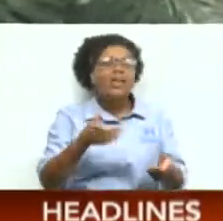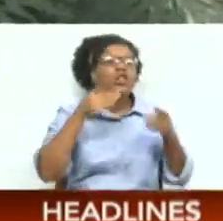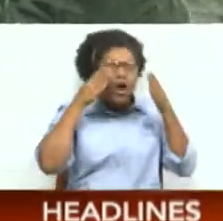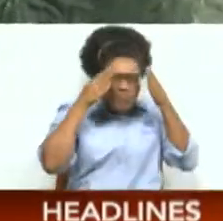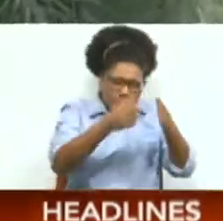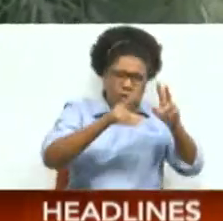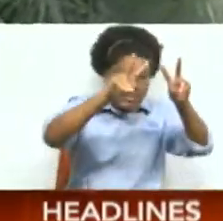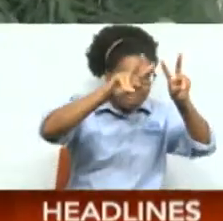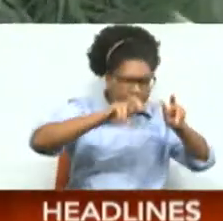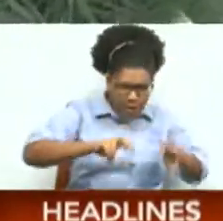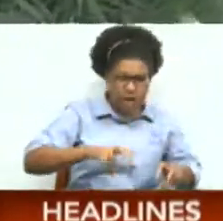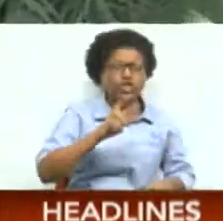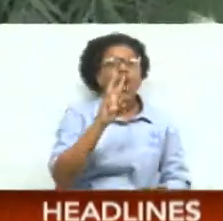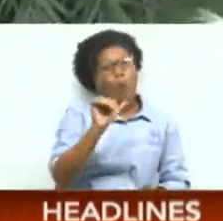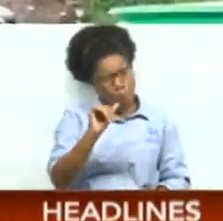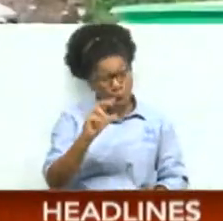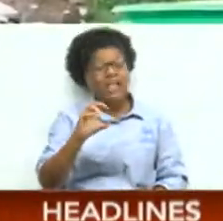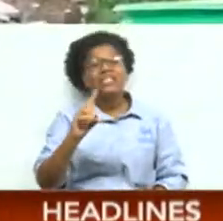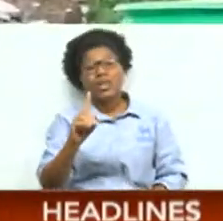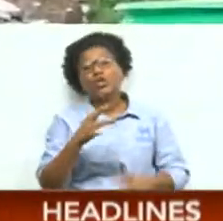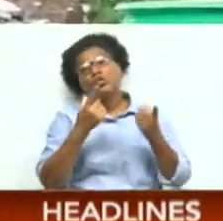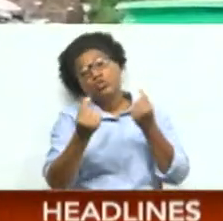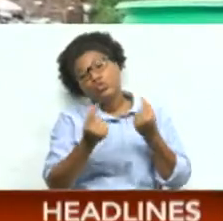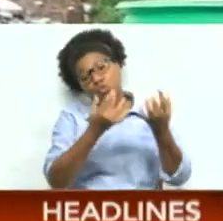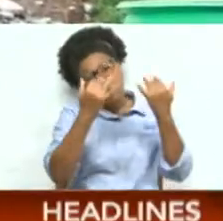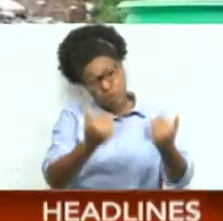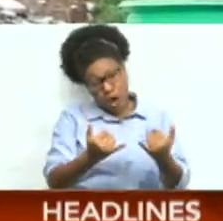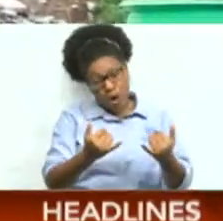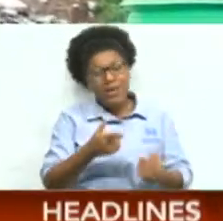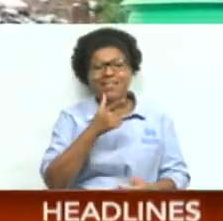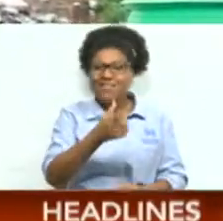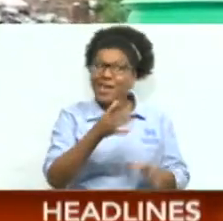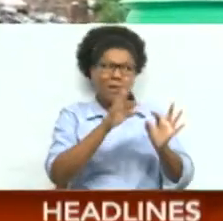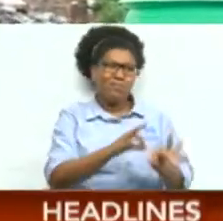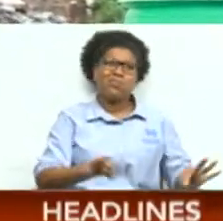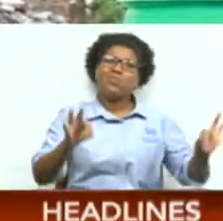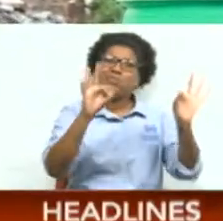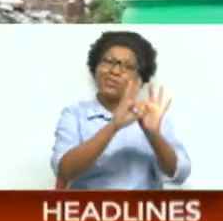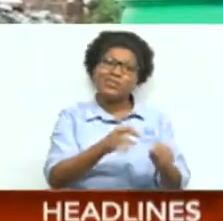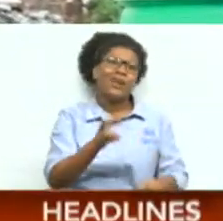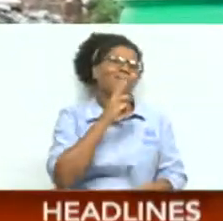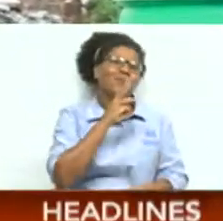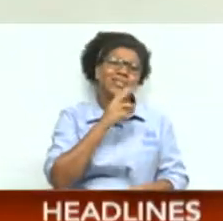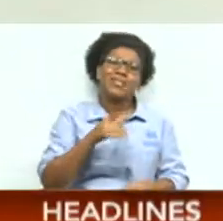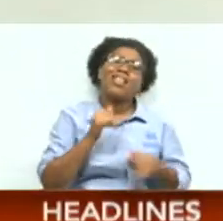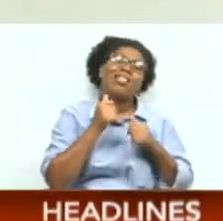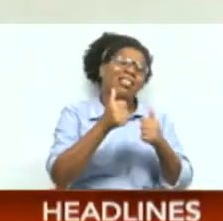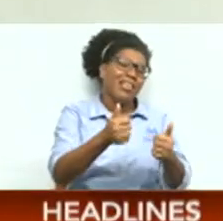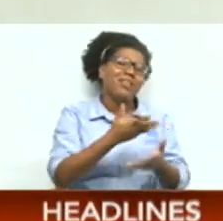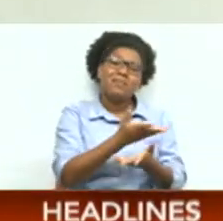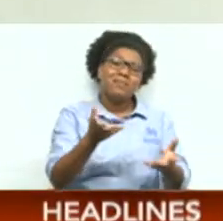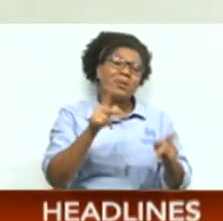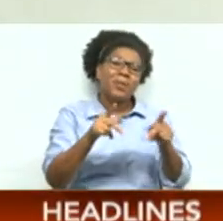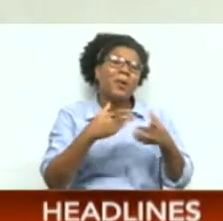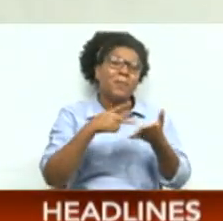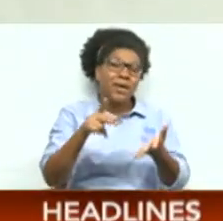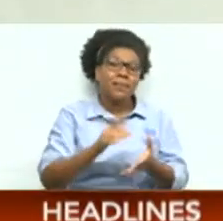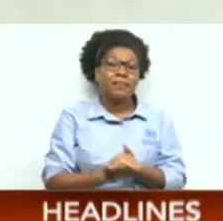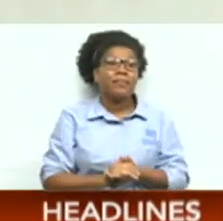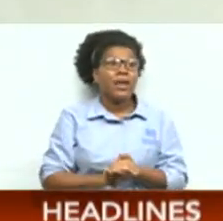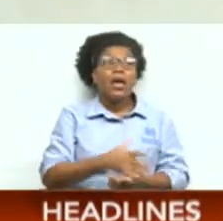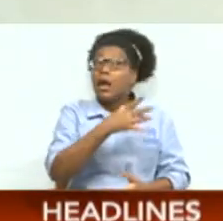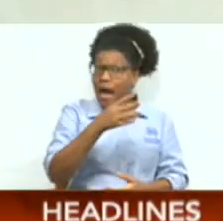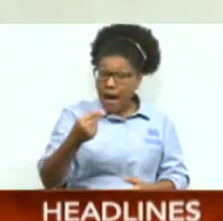by the Water and Surit Authority. The essential commodity is then sold to desperate residents. You also have people